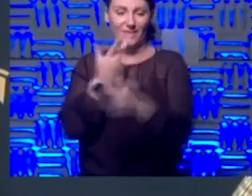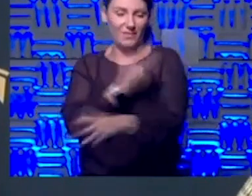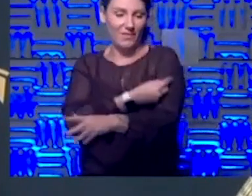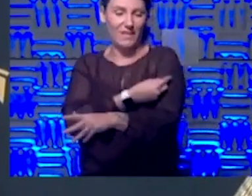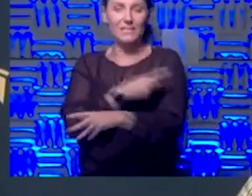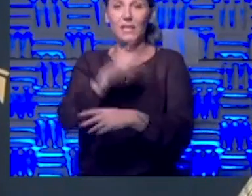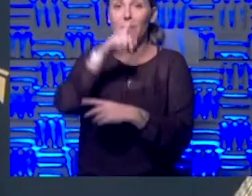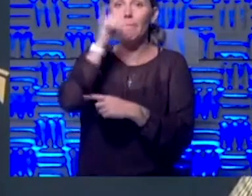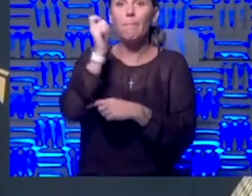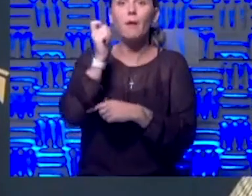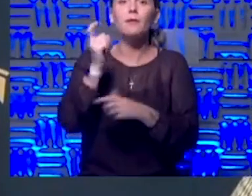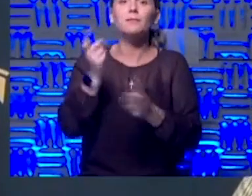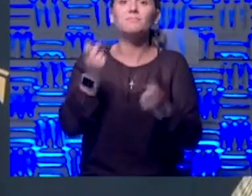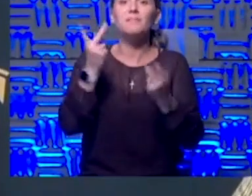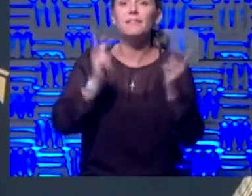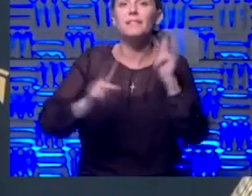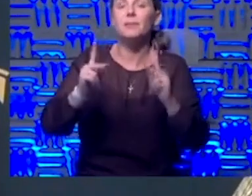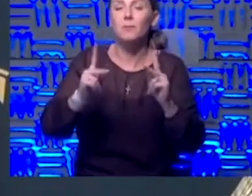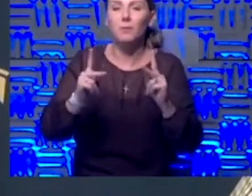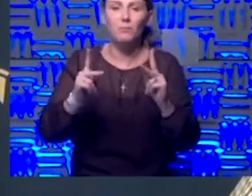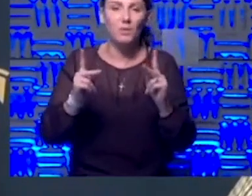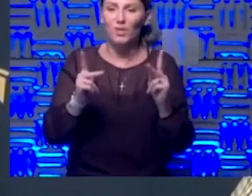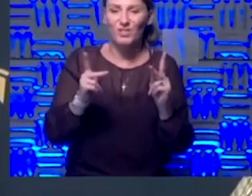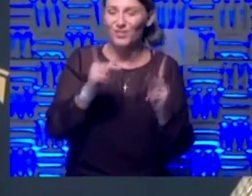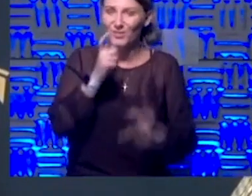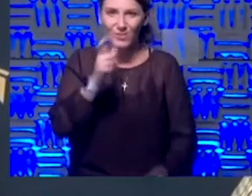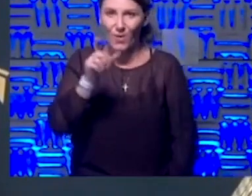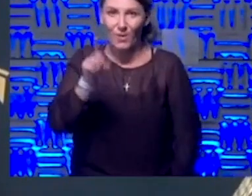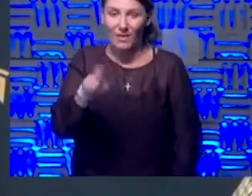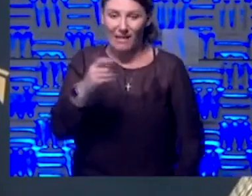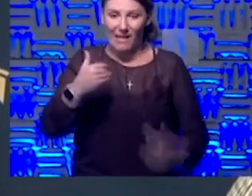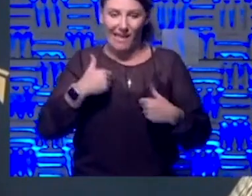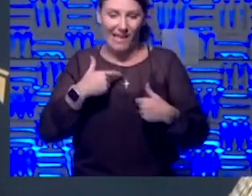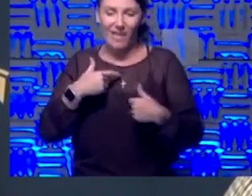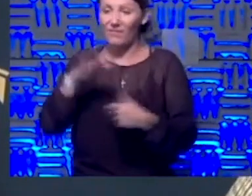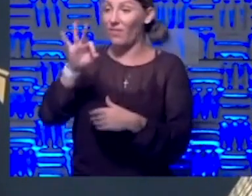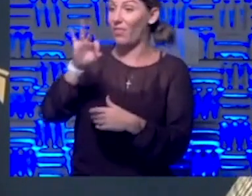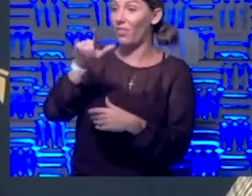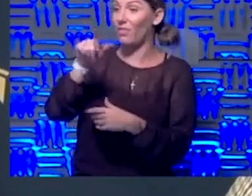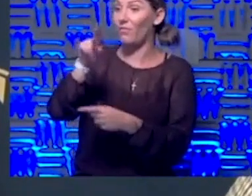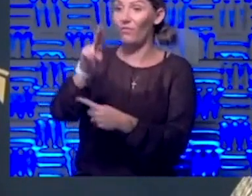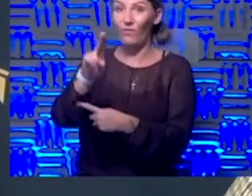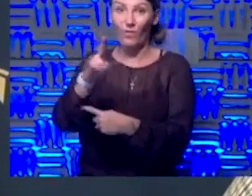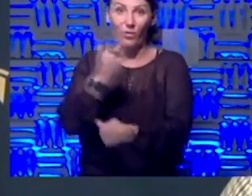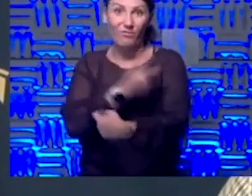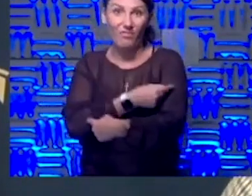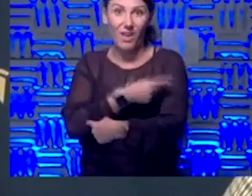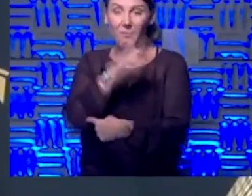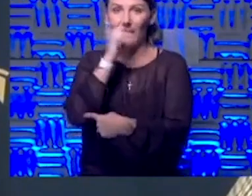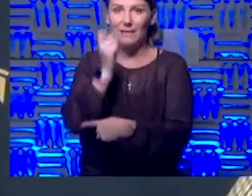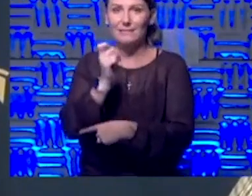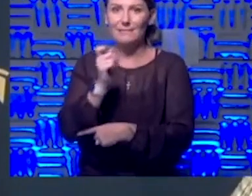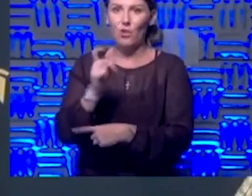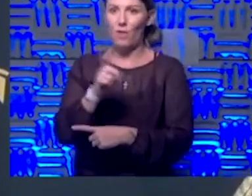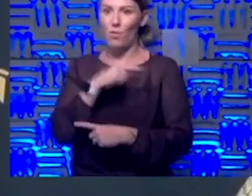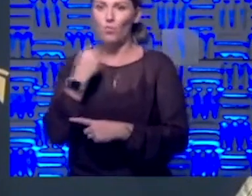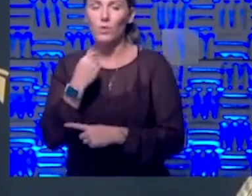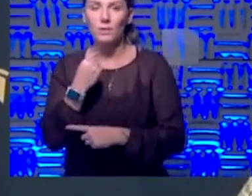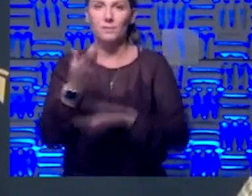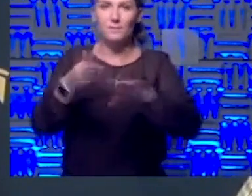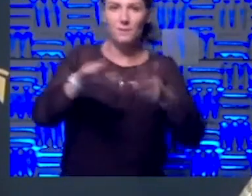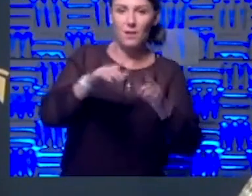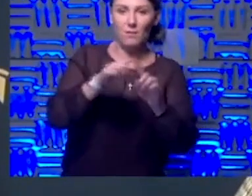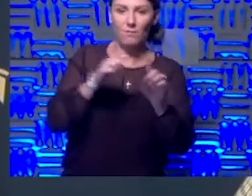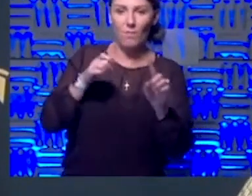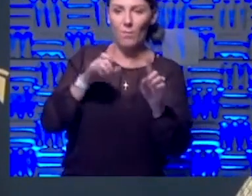because, you know, a lot of people don't necessarily get a flu vaccine because they're at risk of dying because of the flu. They get the flu